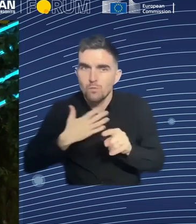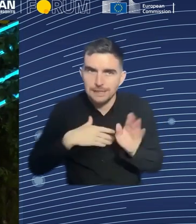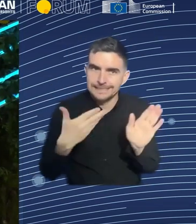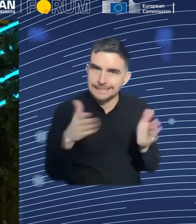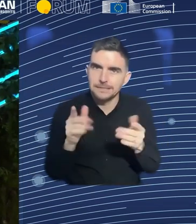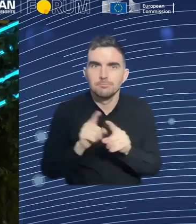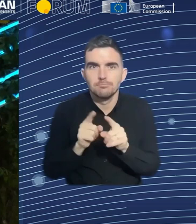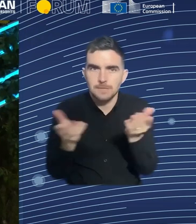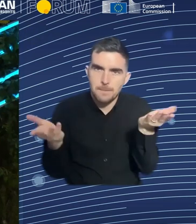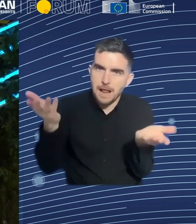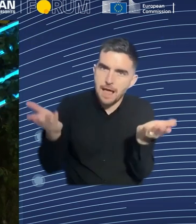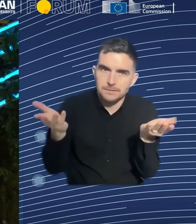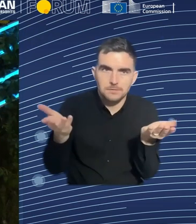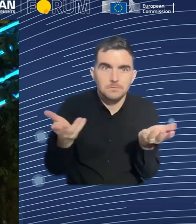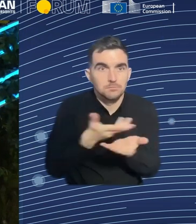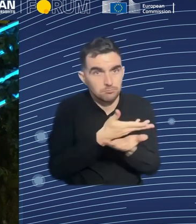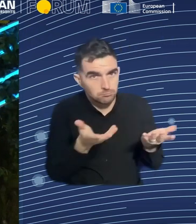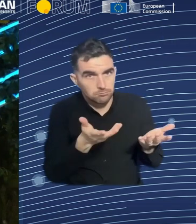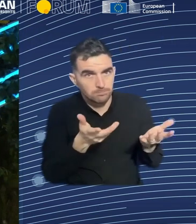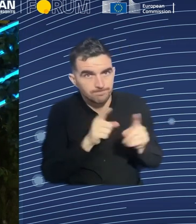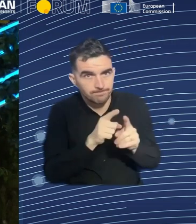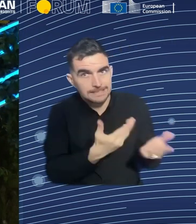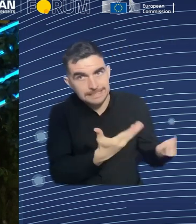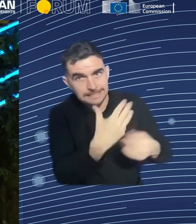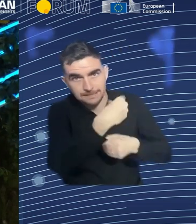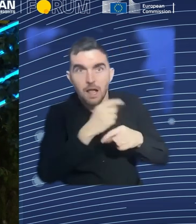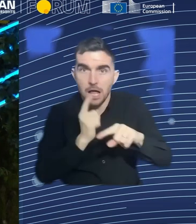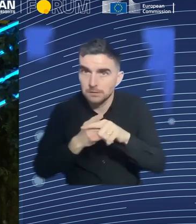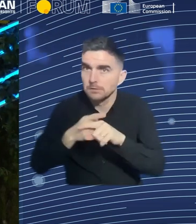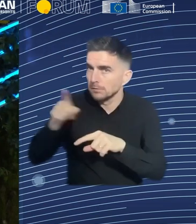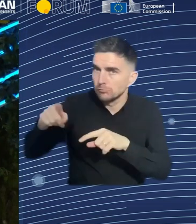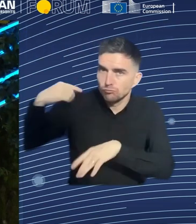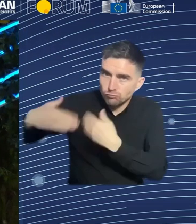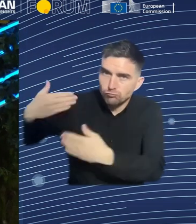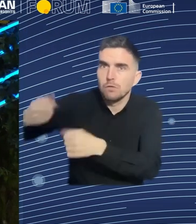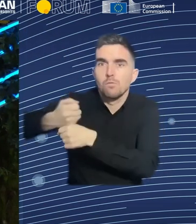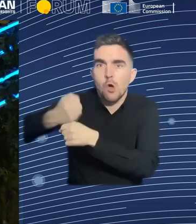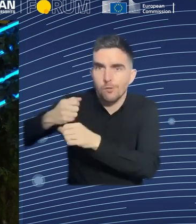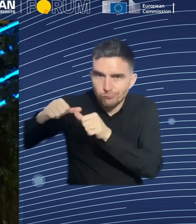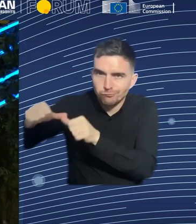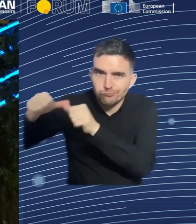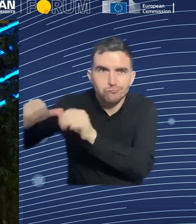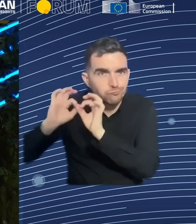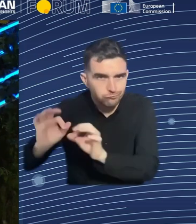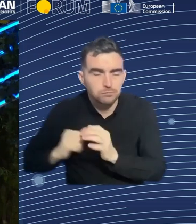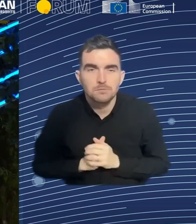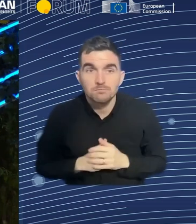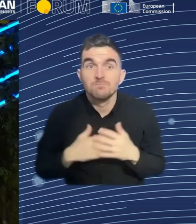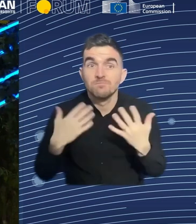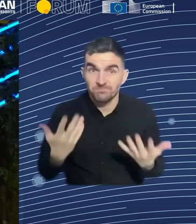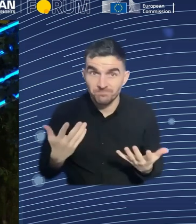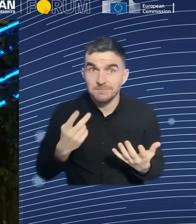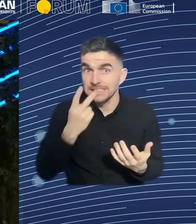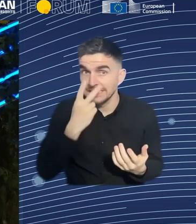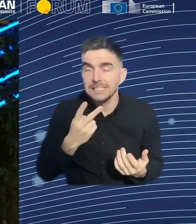further. And as Chambers of Commerce, we have a role to play in that. But it's certainly a message that we would fully support and embrace